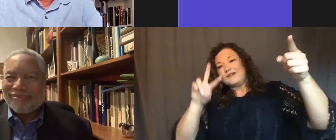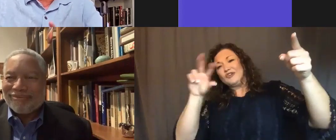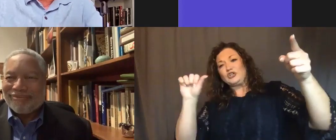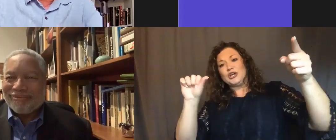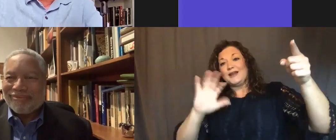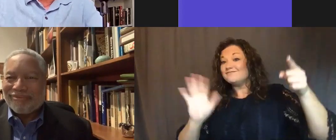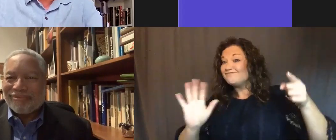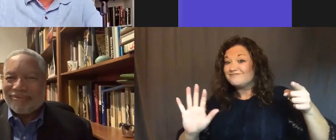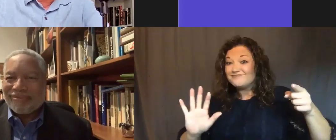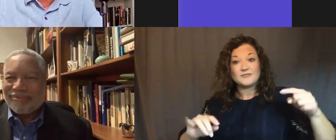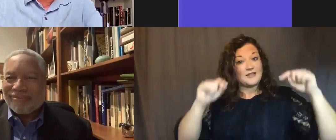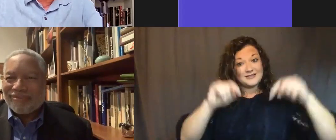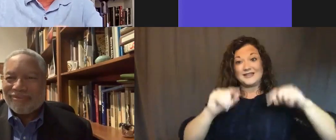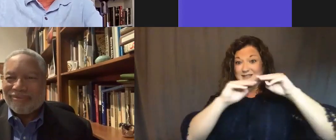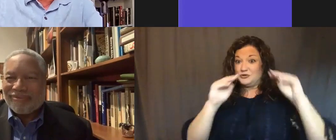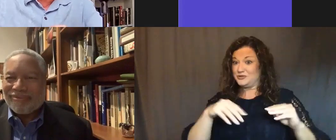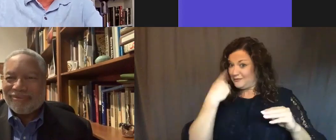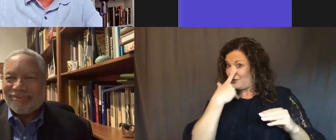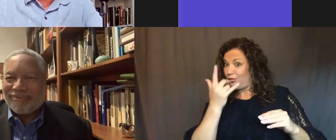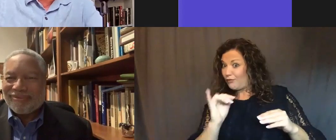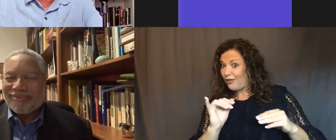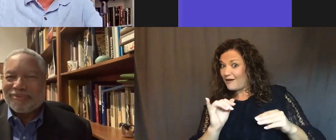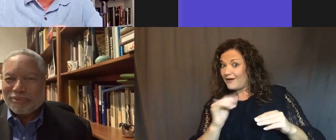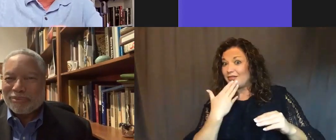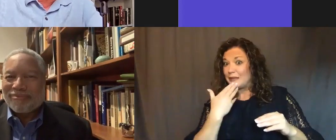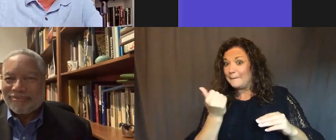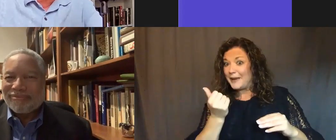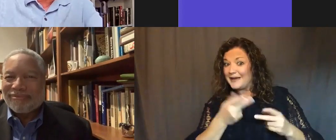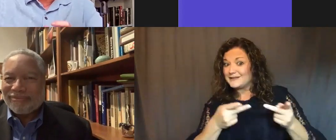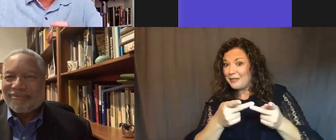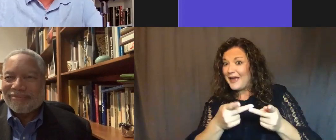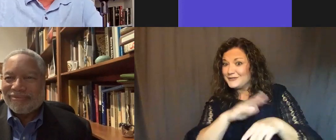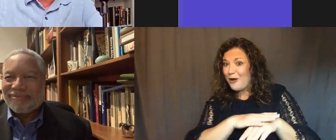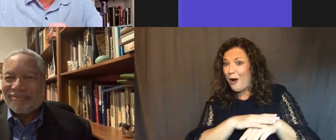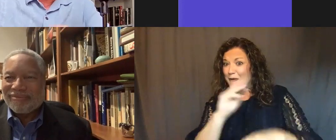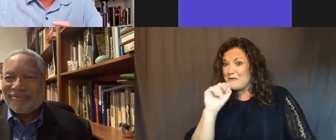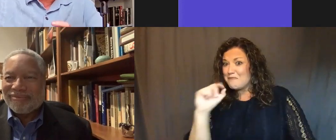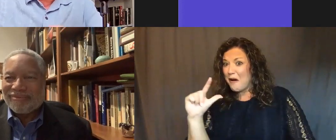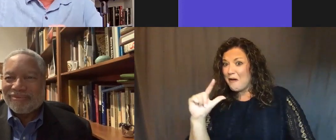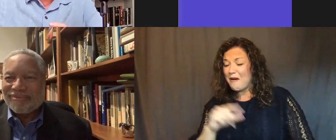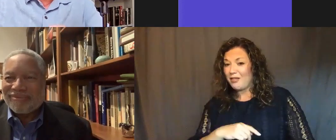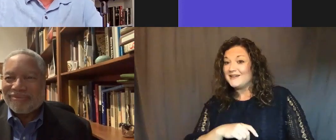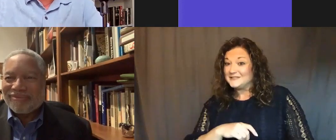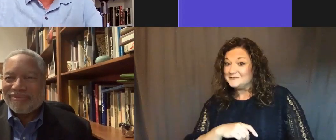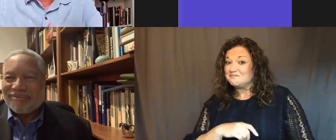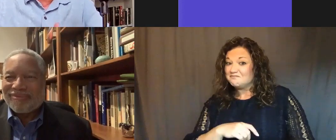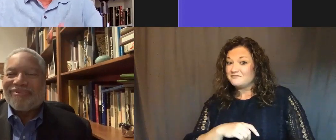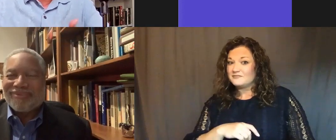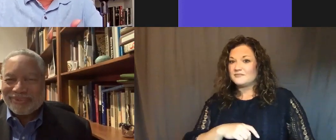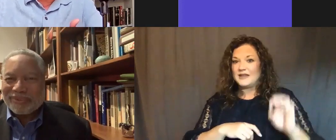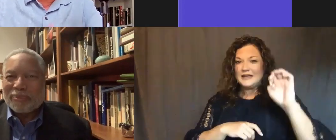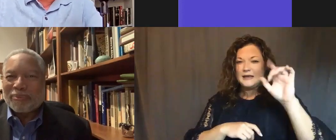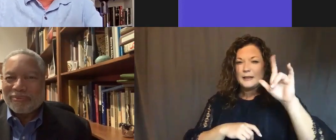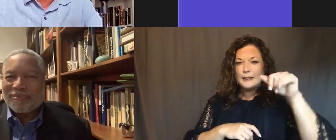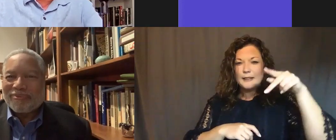instead, it appears to me to be the prime position on the mall just below the ellipse and